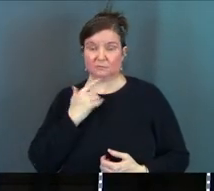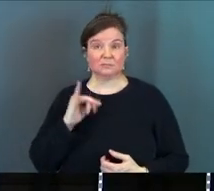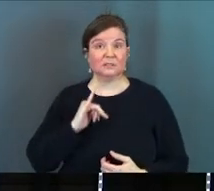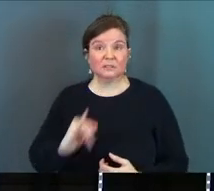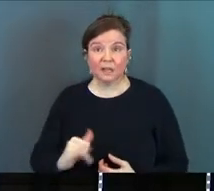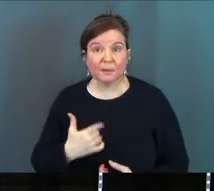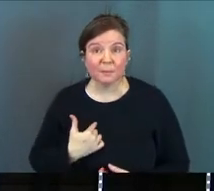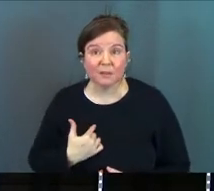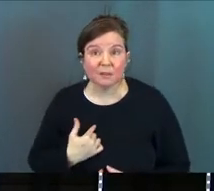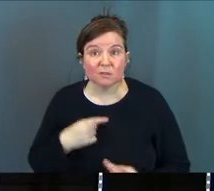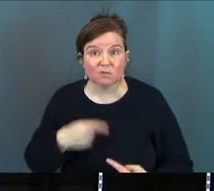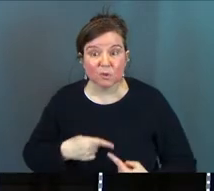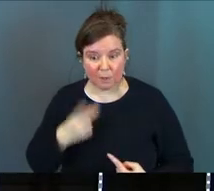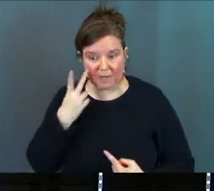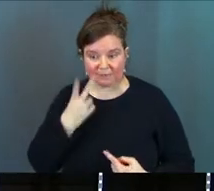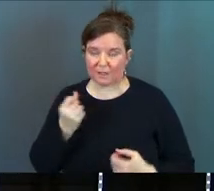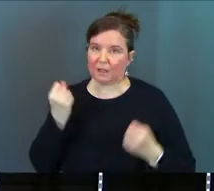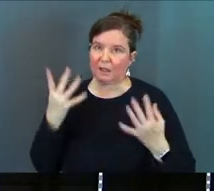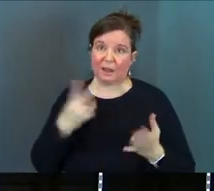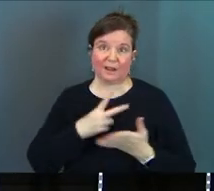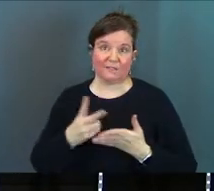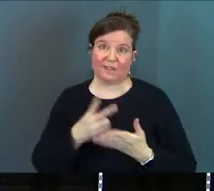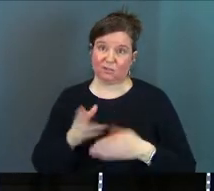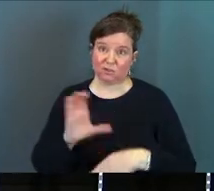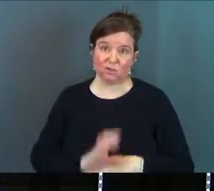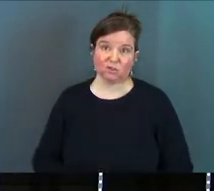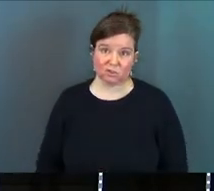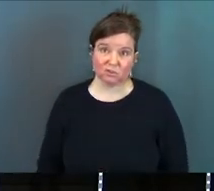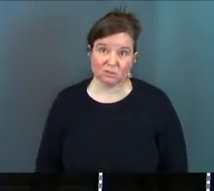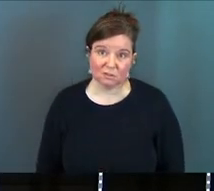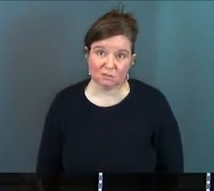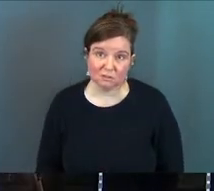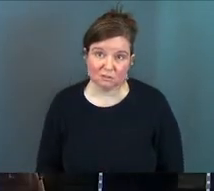did I I've seen a lot of failure in the church